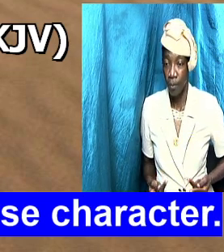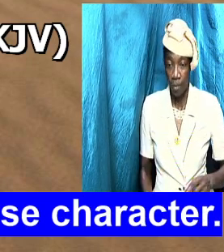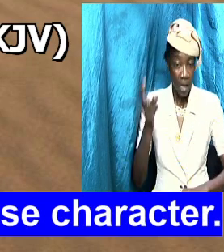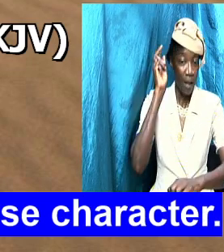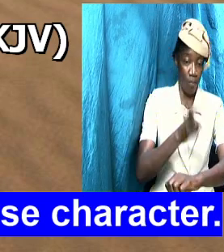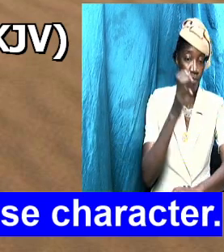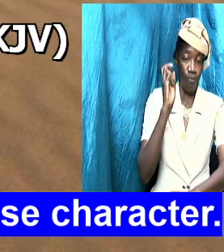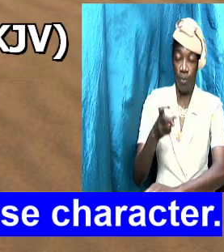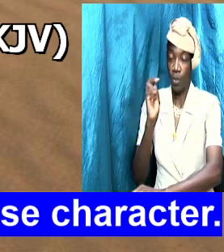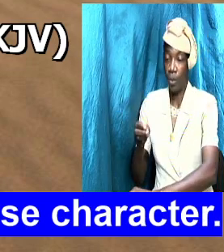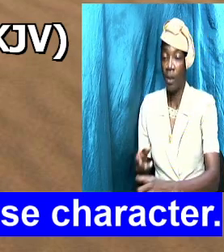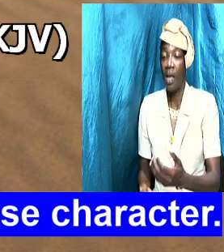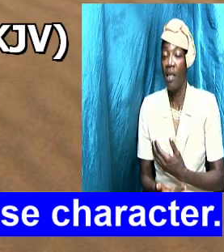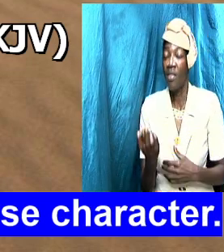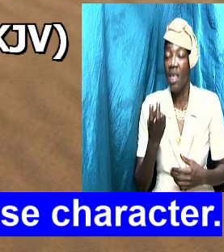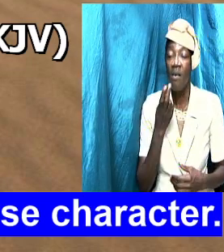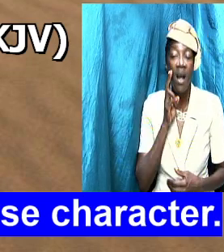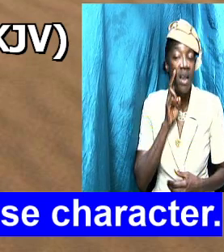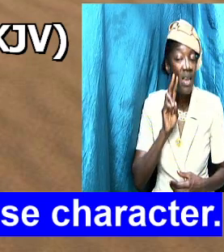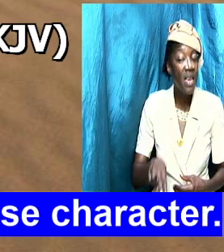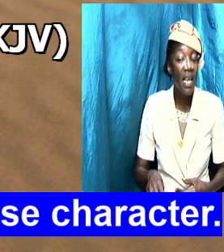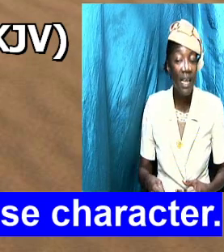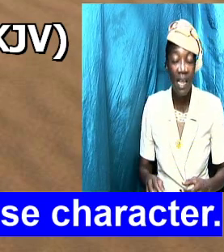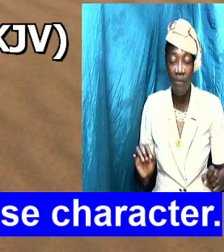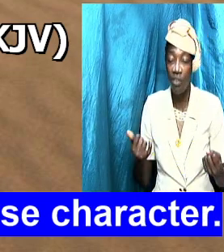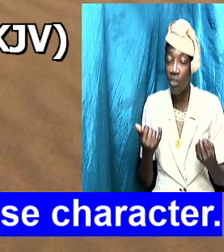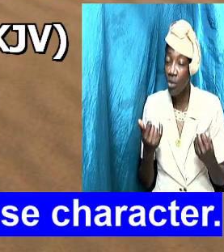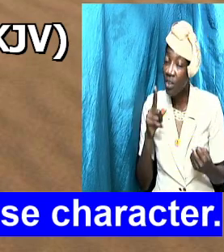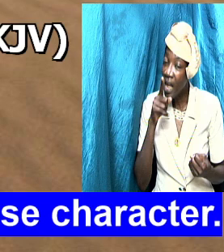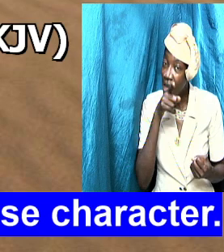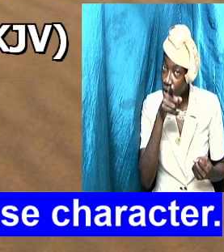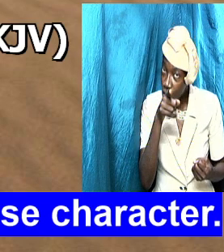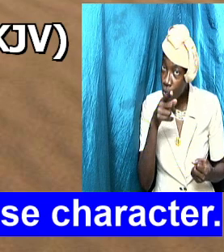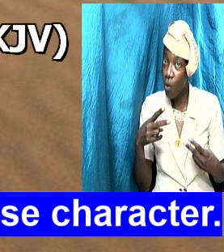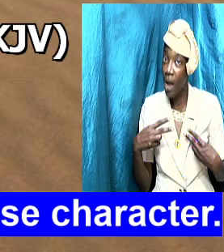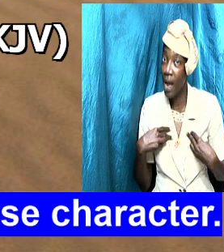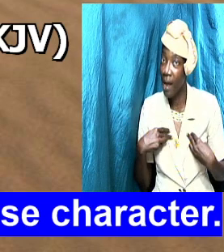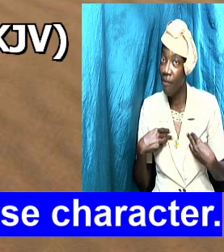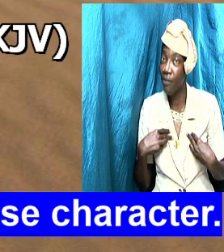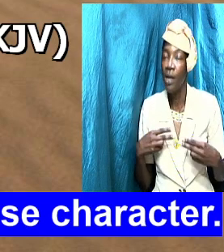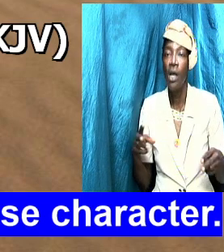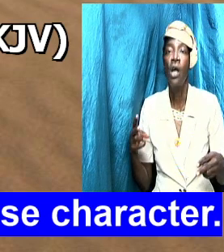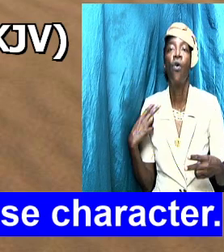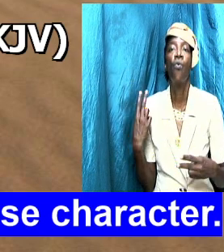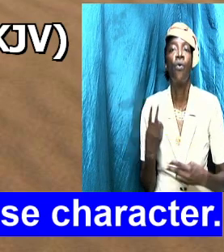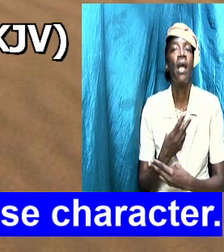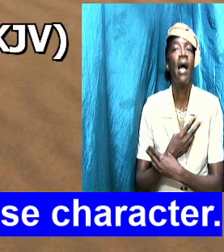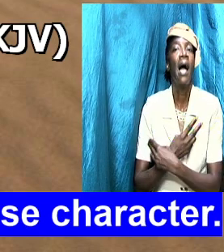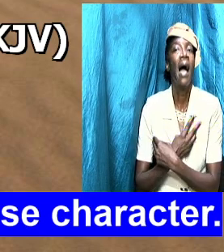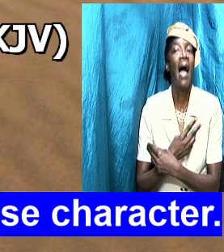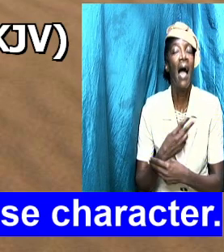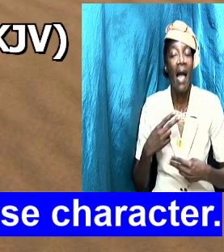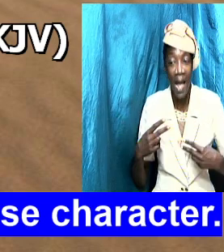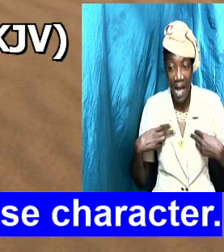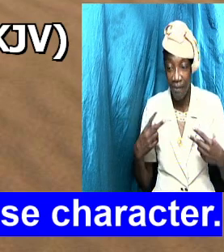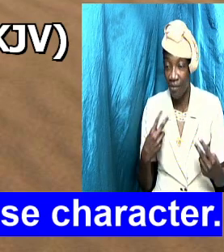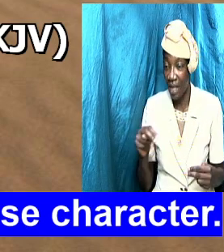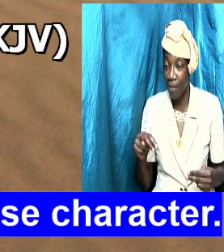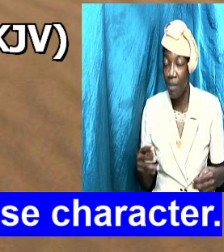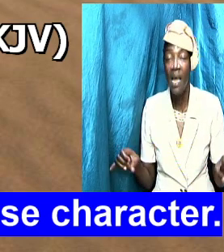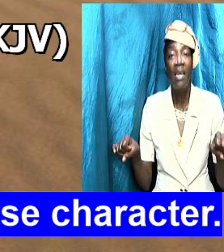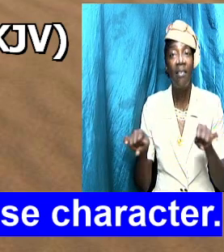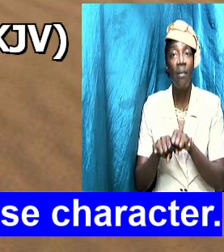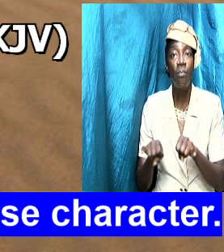negative traits just like you have you both have them so it is important brothers and sisters